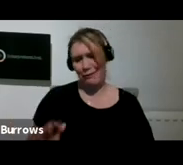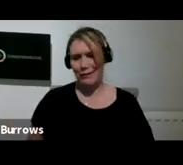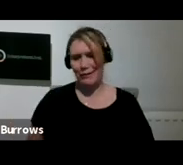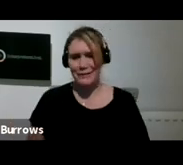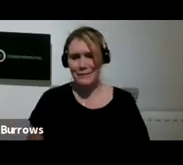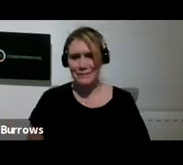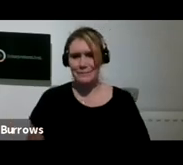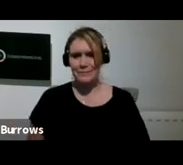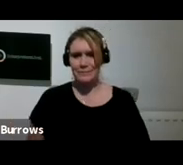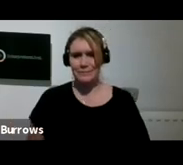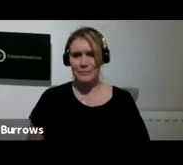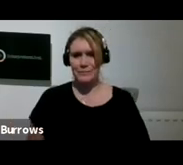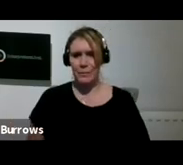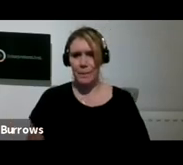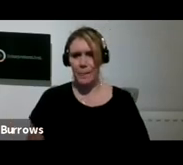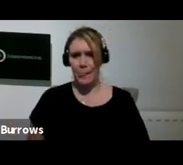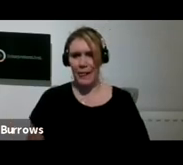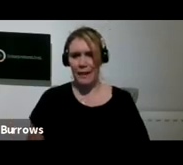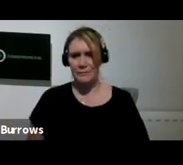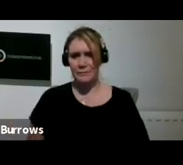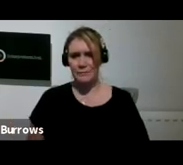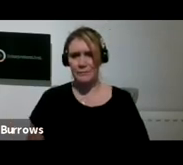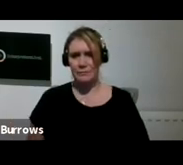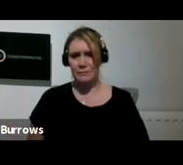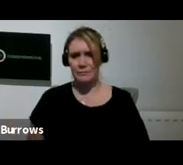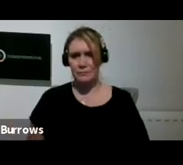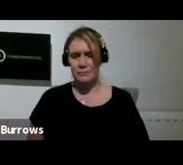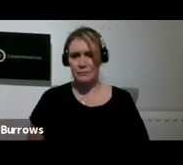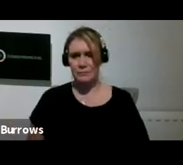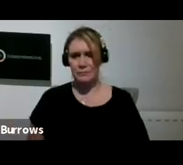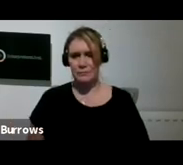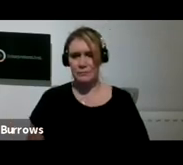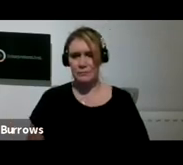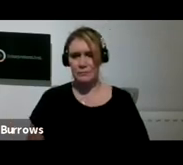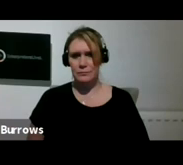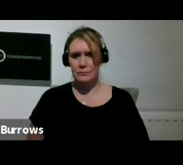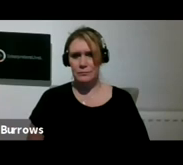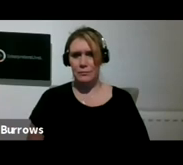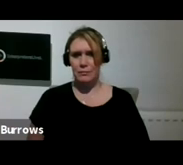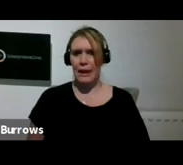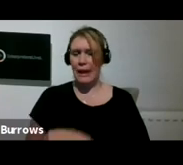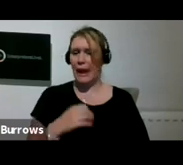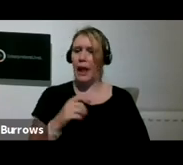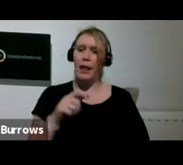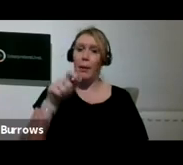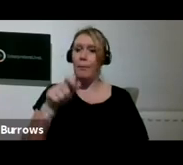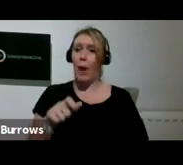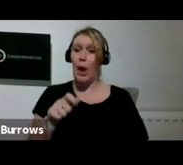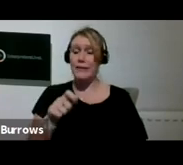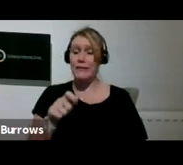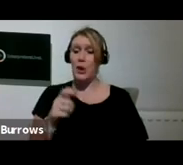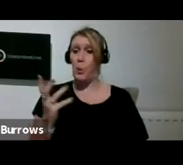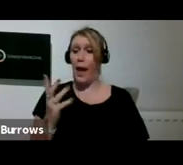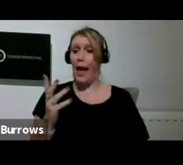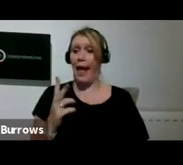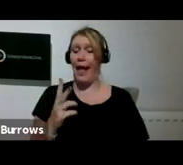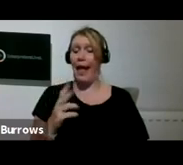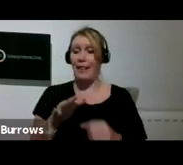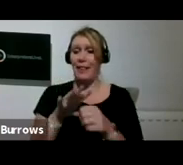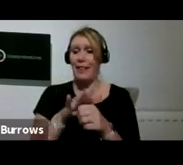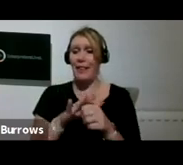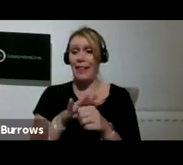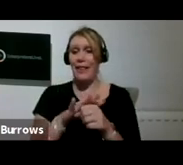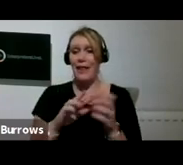And I actually had somebody in the village, I live in rural Norfolk, somebody was selling six